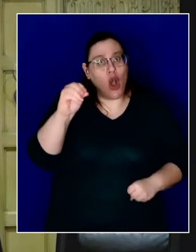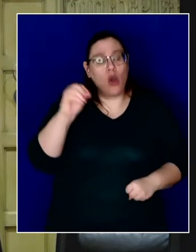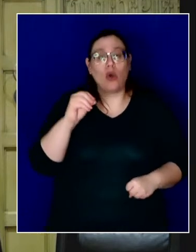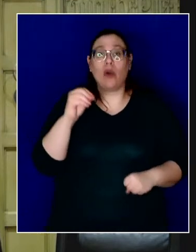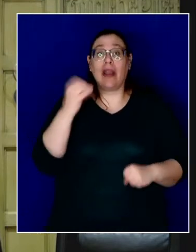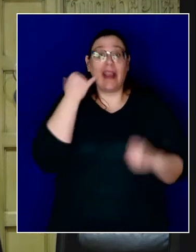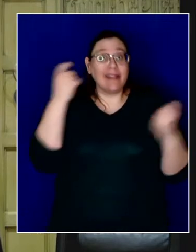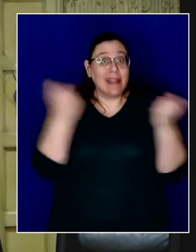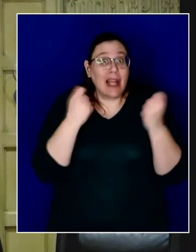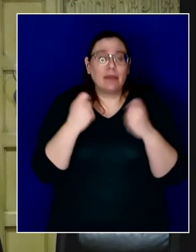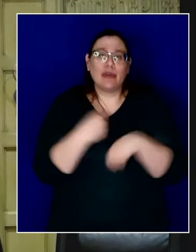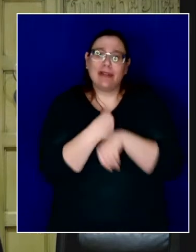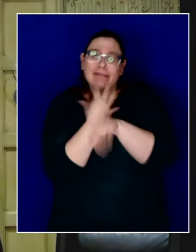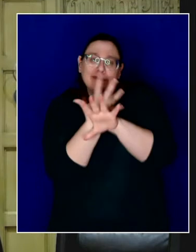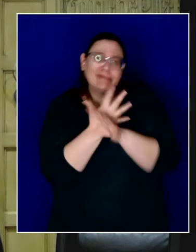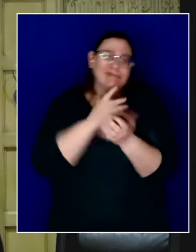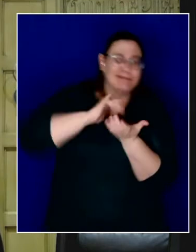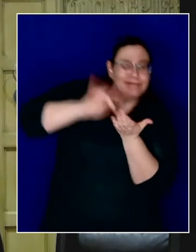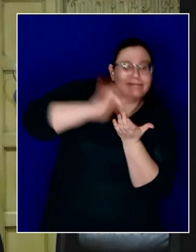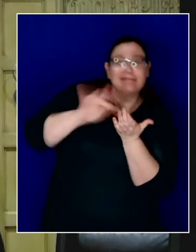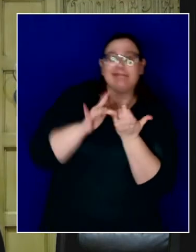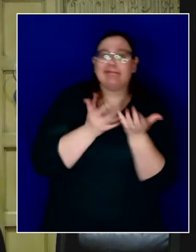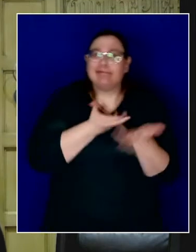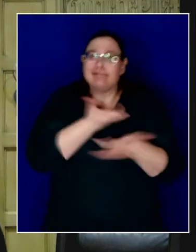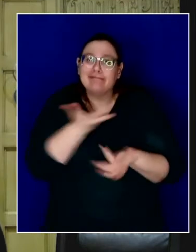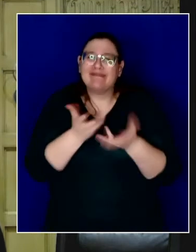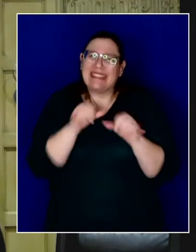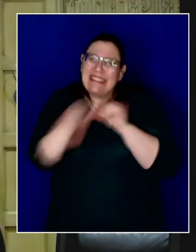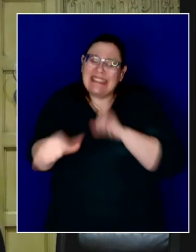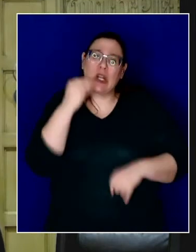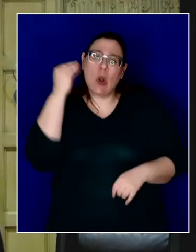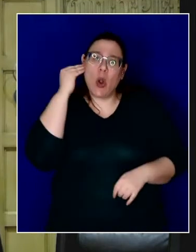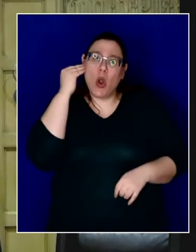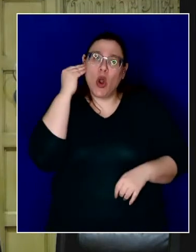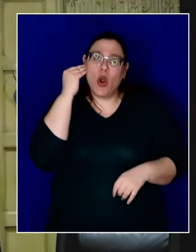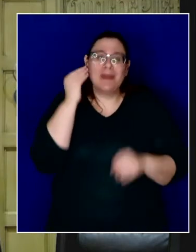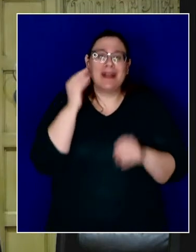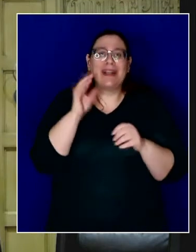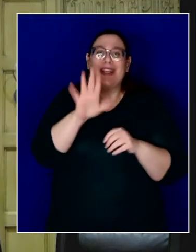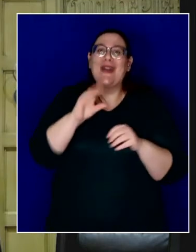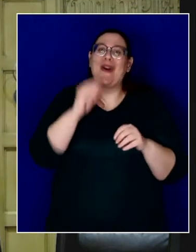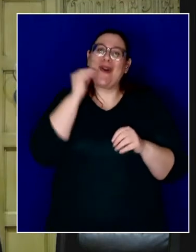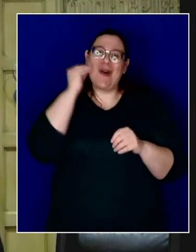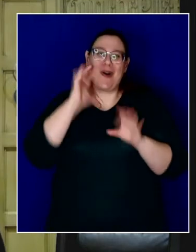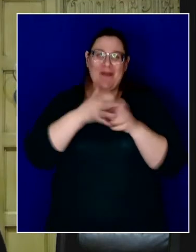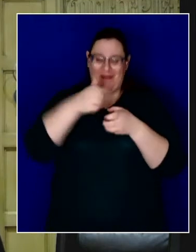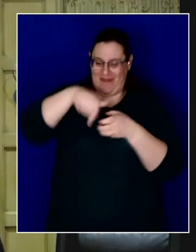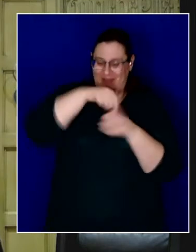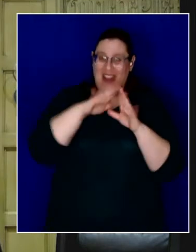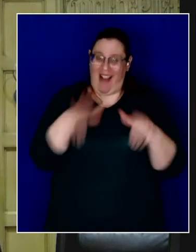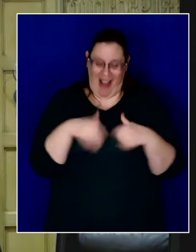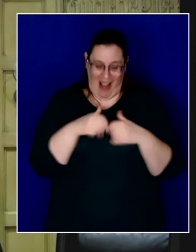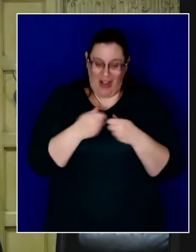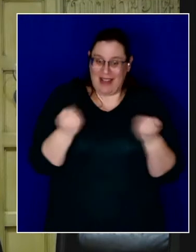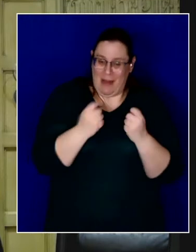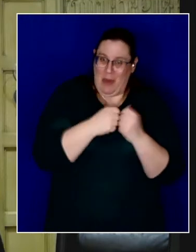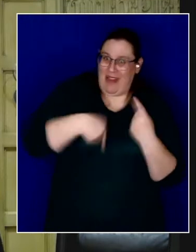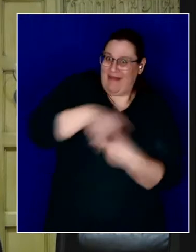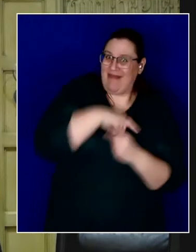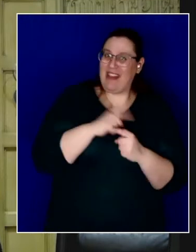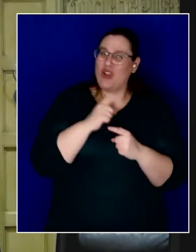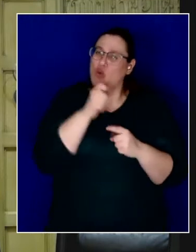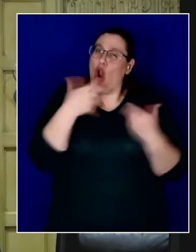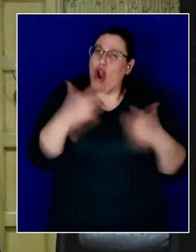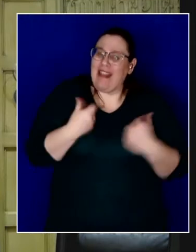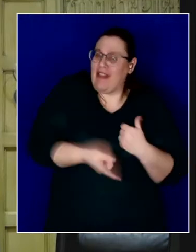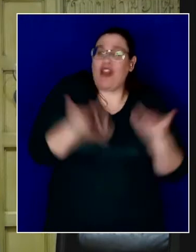Stay at home. Welcome the New Year with the people in your household and no one else. The County Department of Public Health